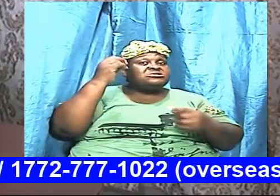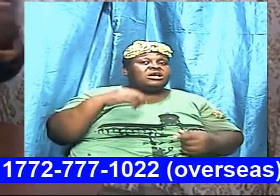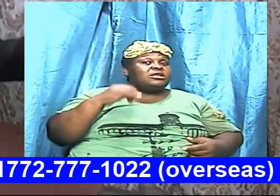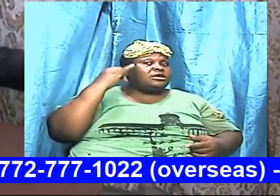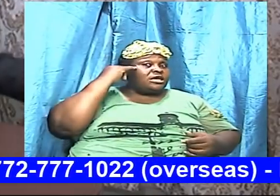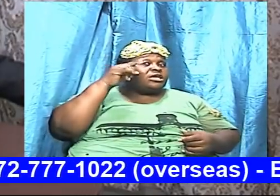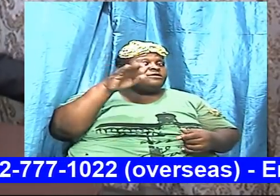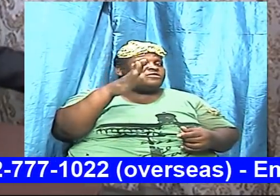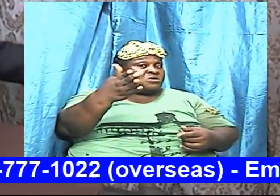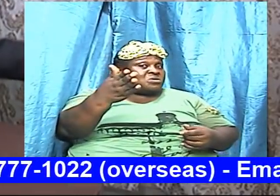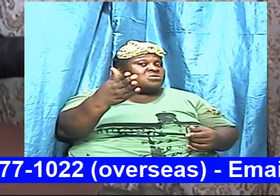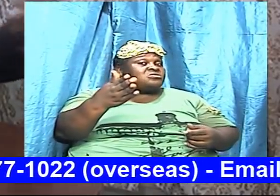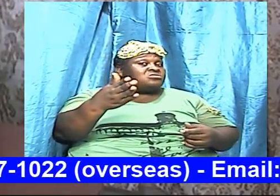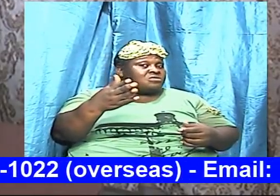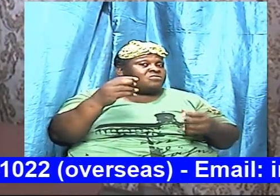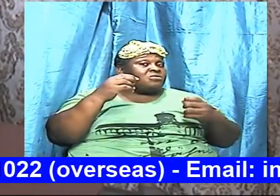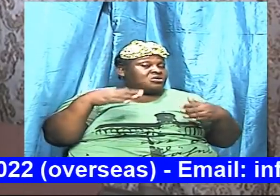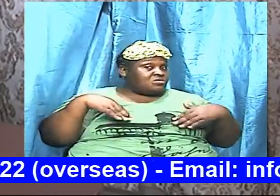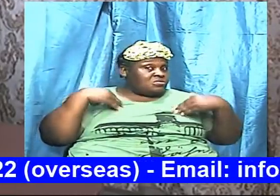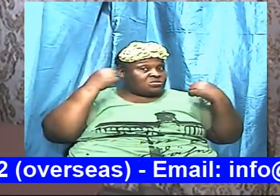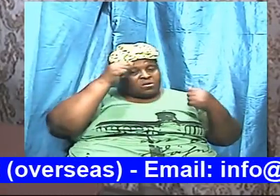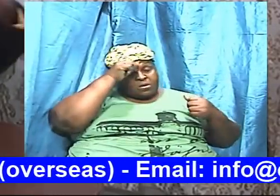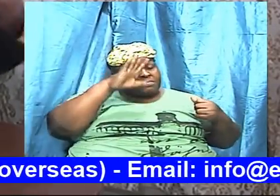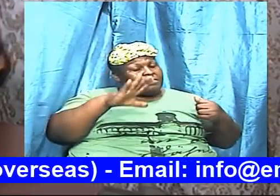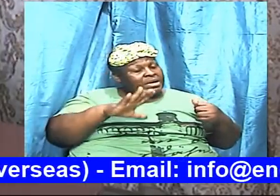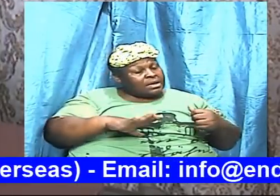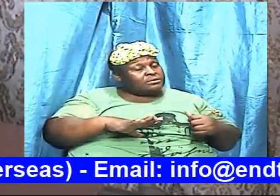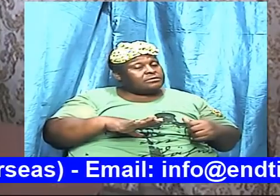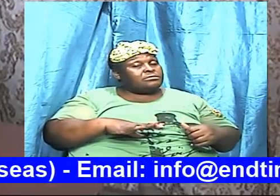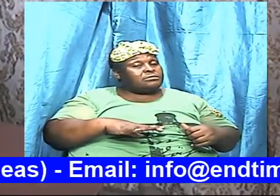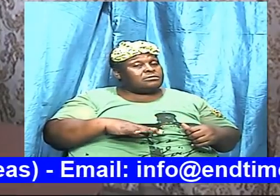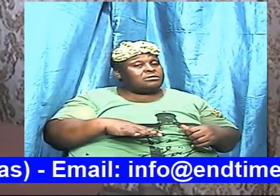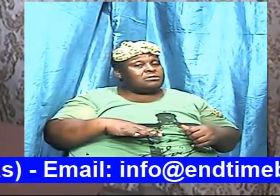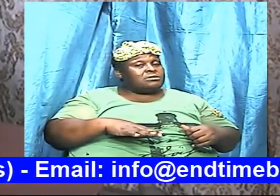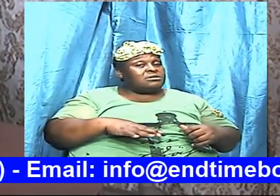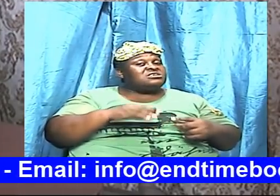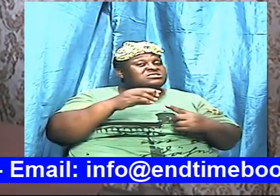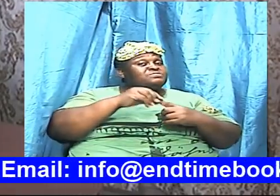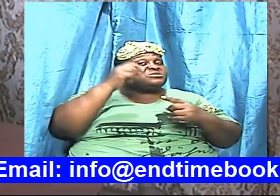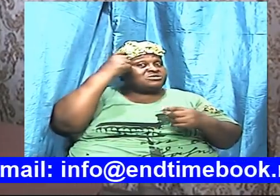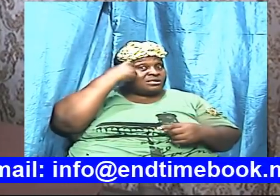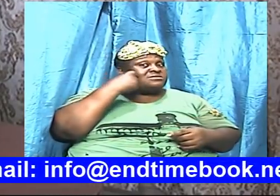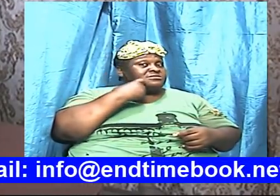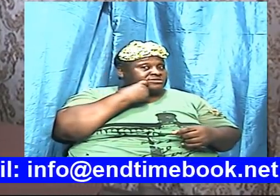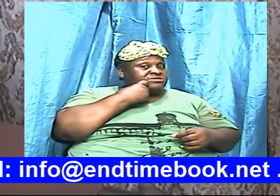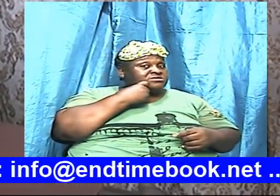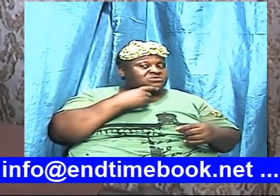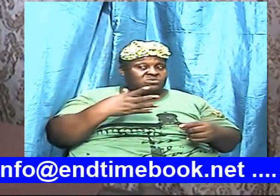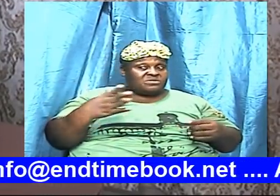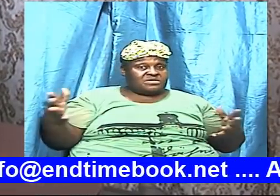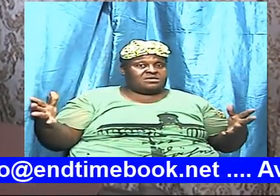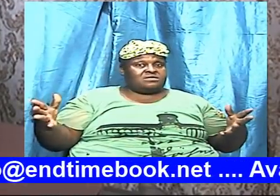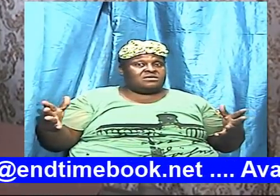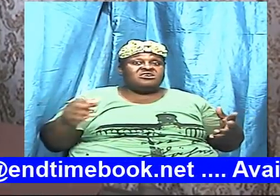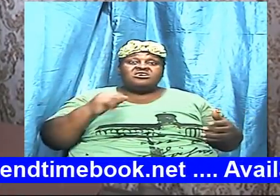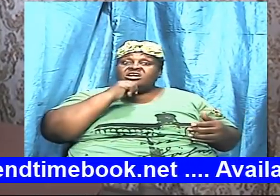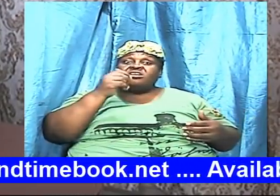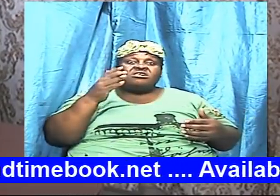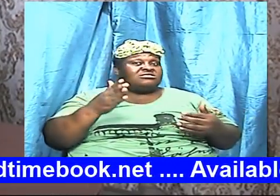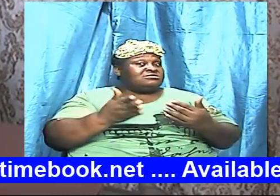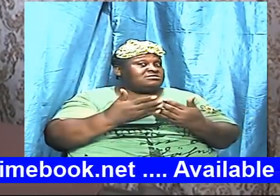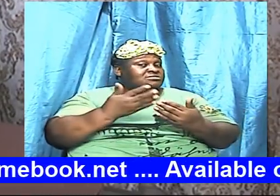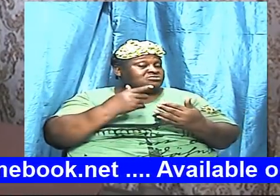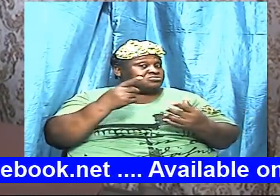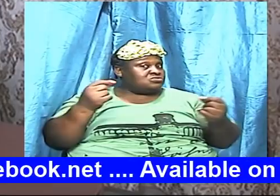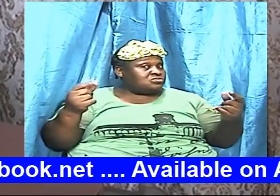sensual things start to invade the mind and so forth it's not as easy to do as we just say however